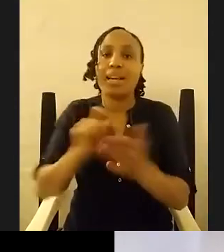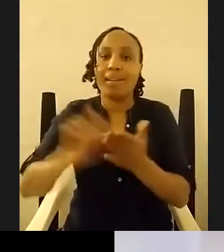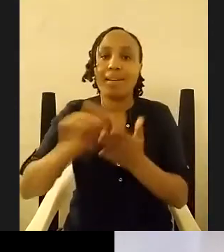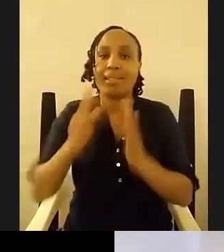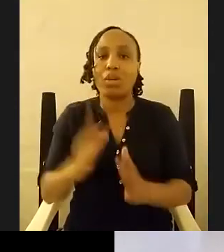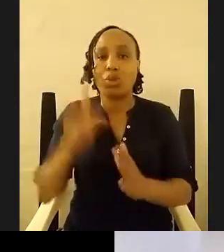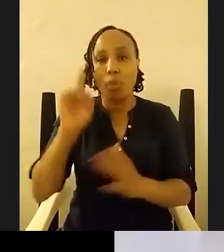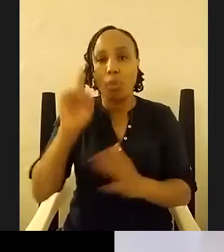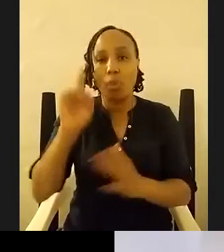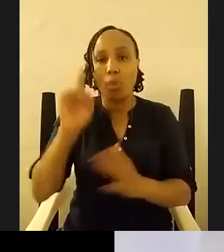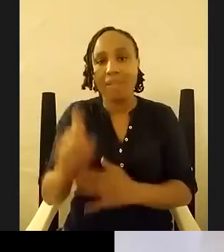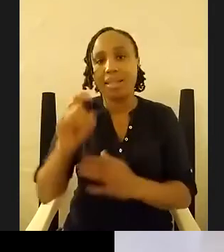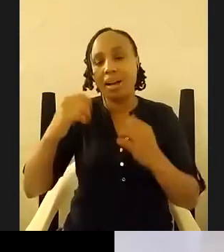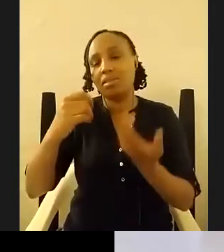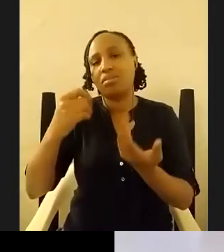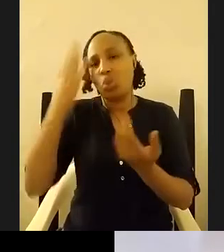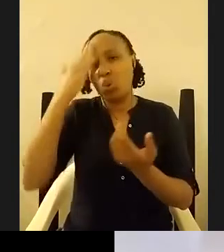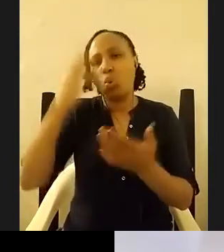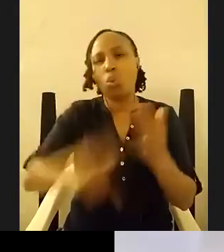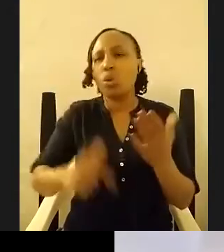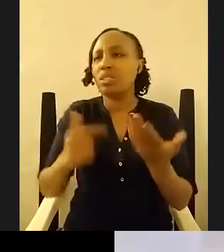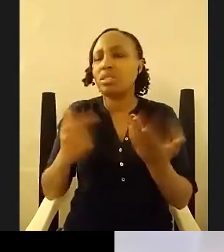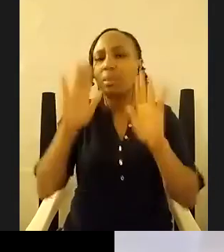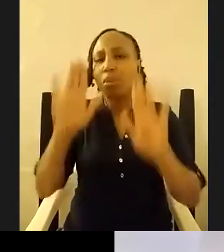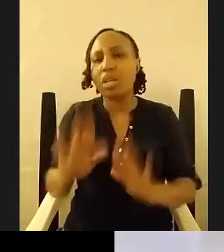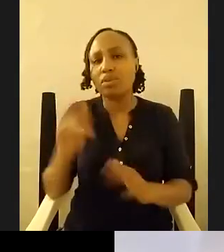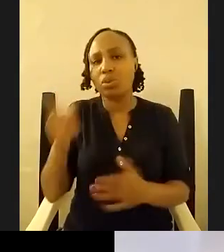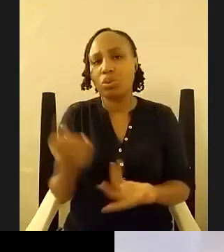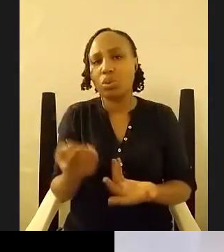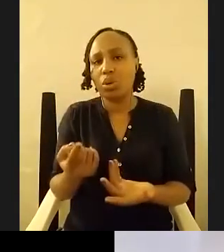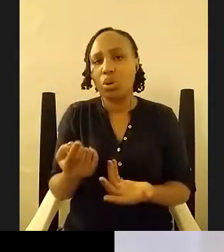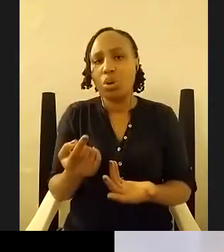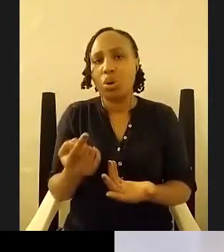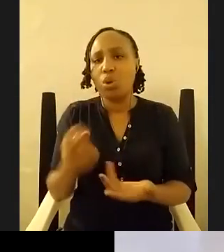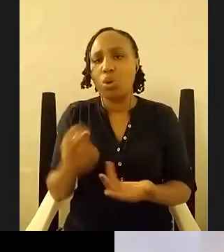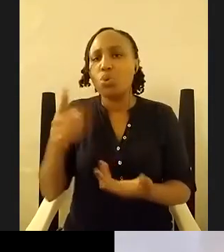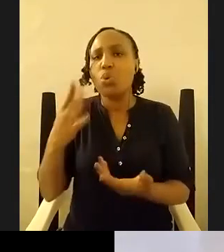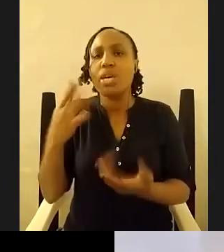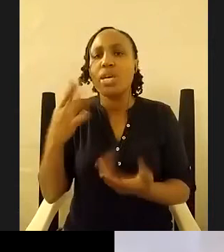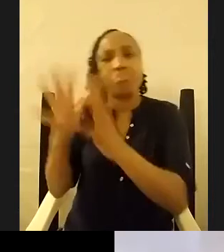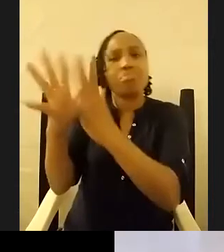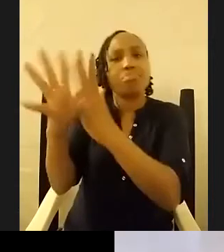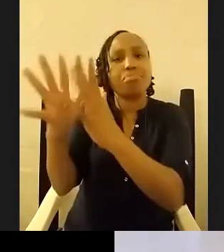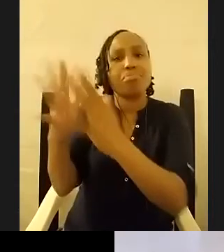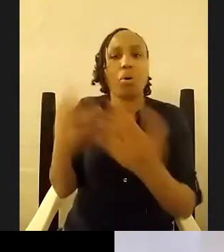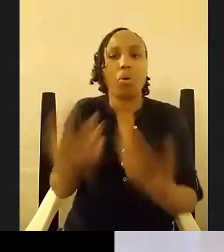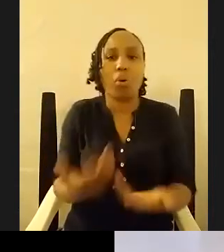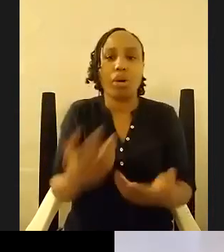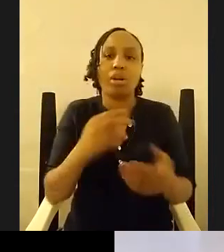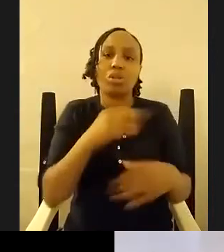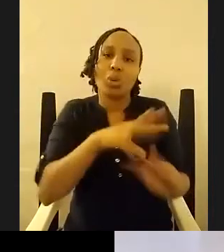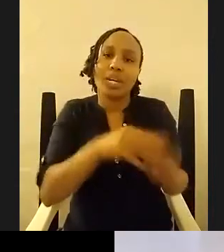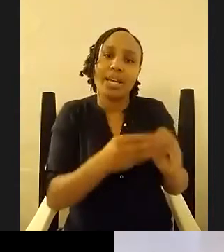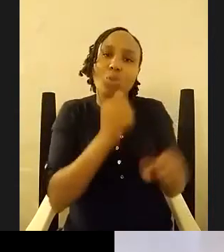here for approval are you here to create work that is meaningful to you and to others um and then lastly negative reviews